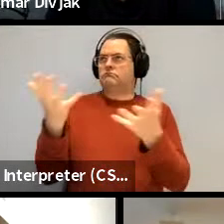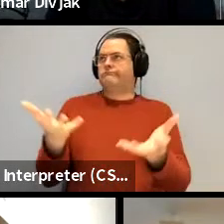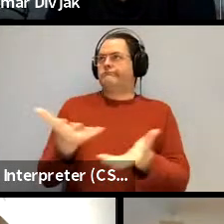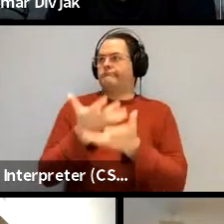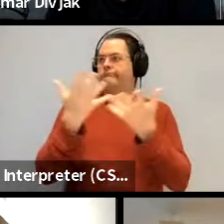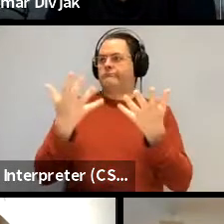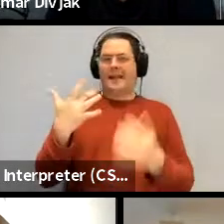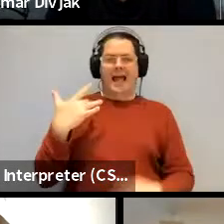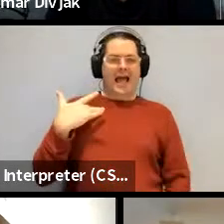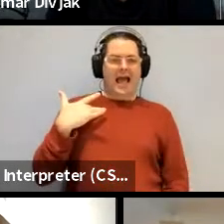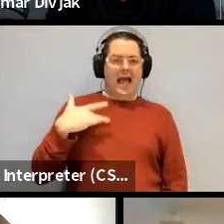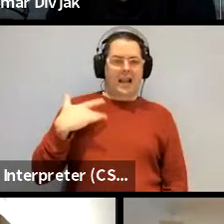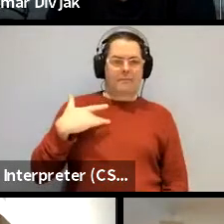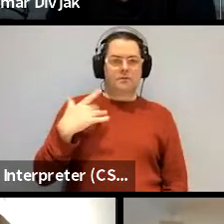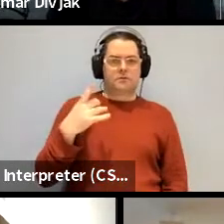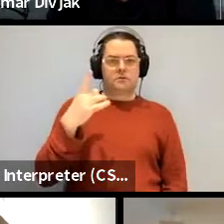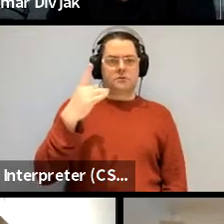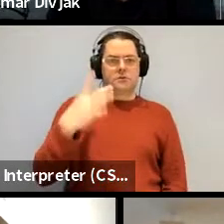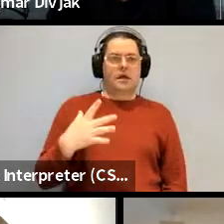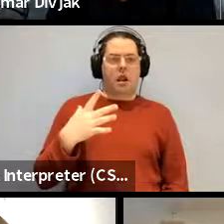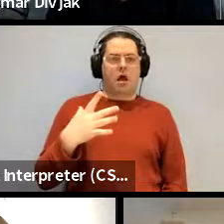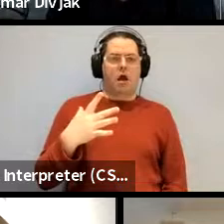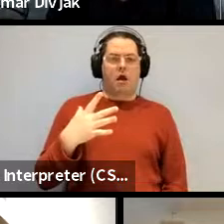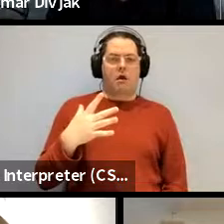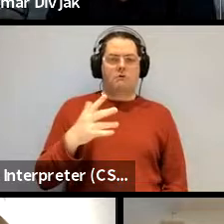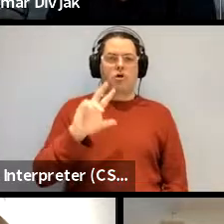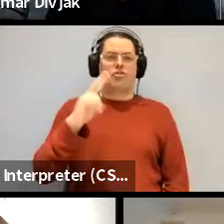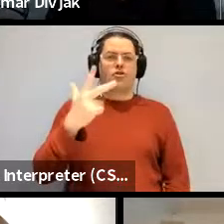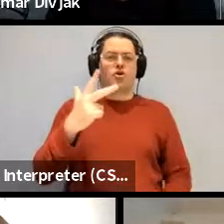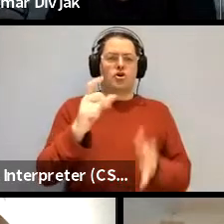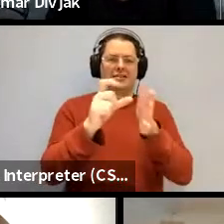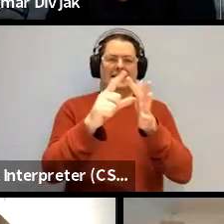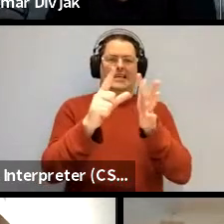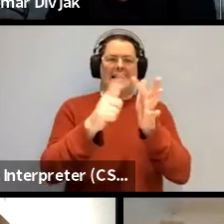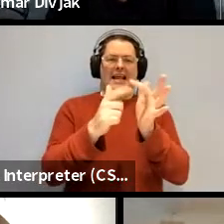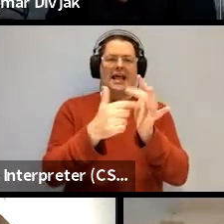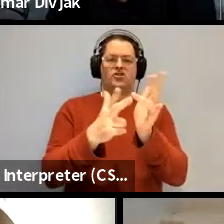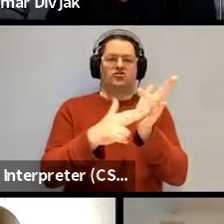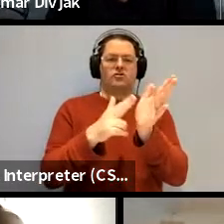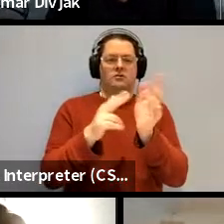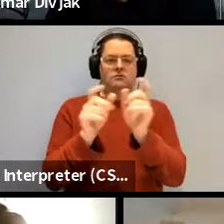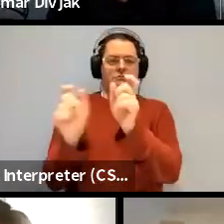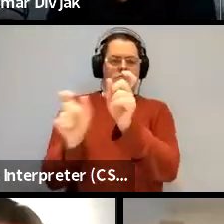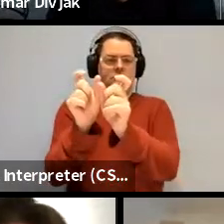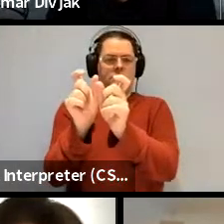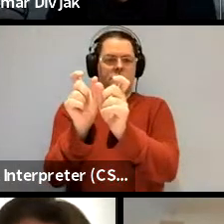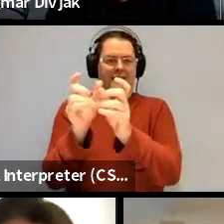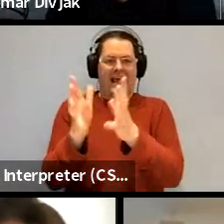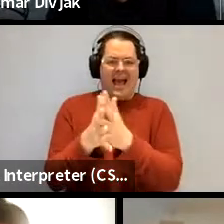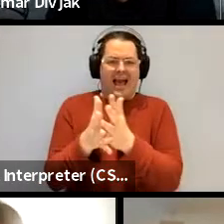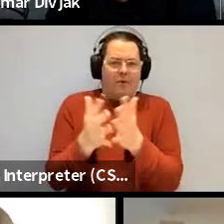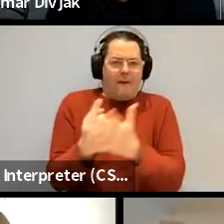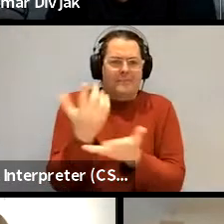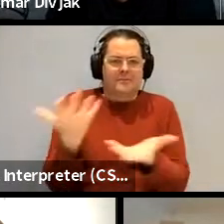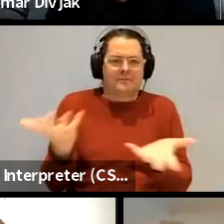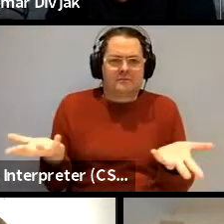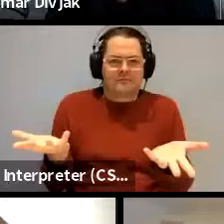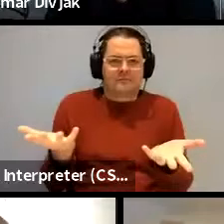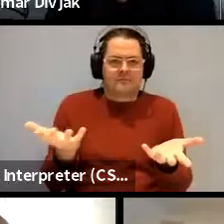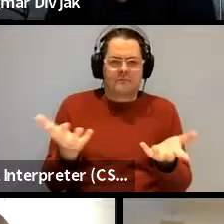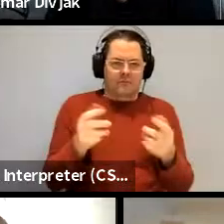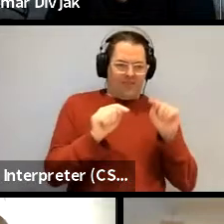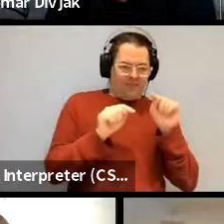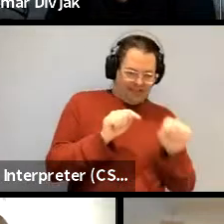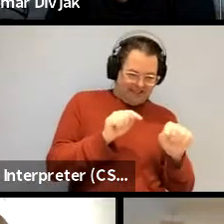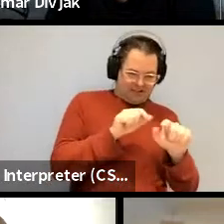animate singular third declension or something right so i guess that was my question like what's the pathway